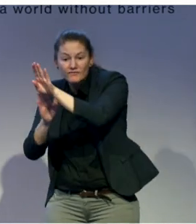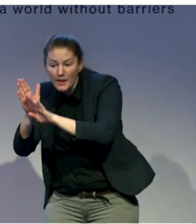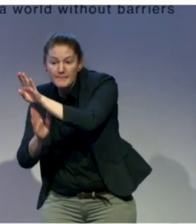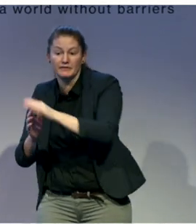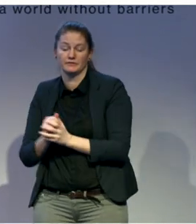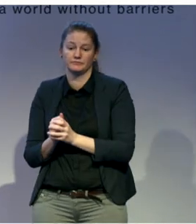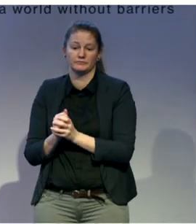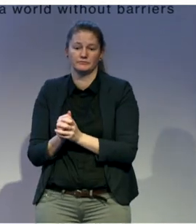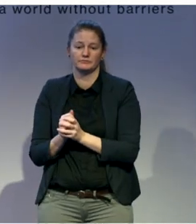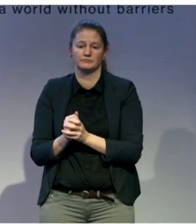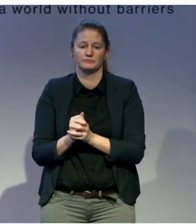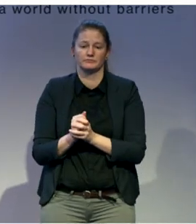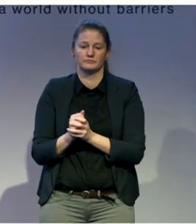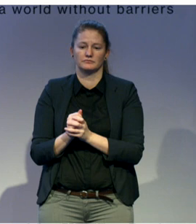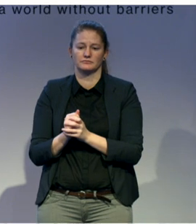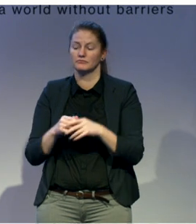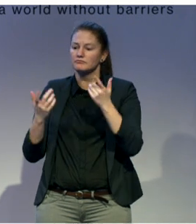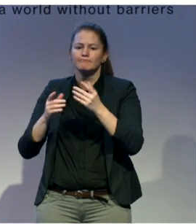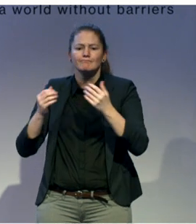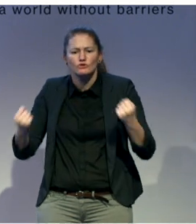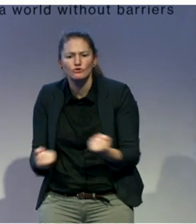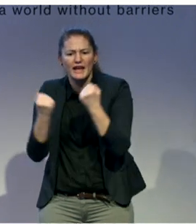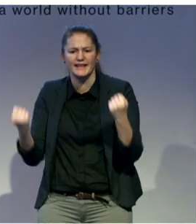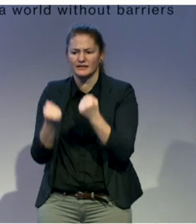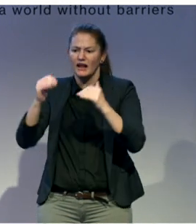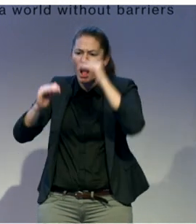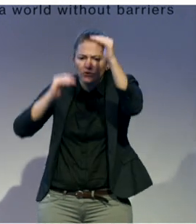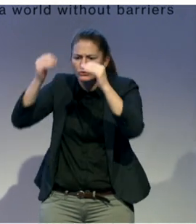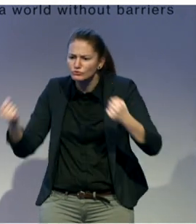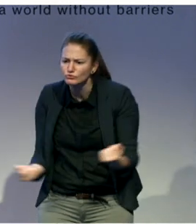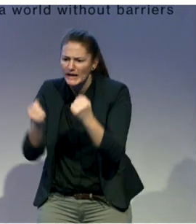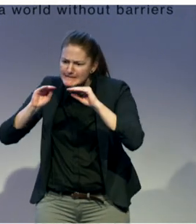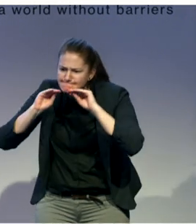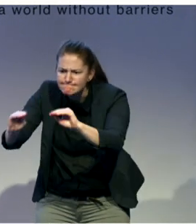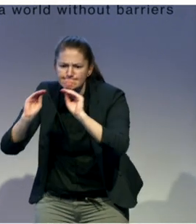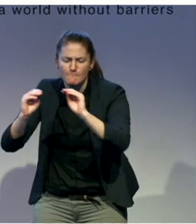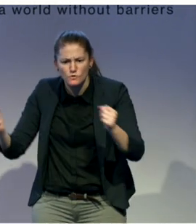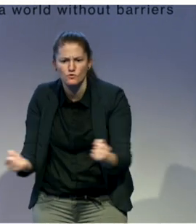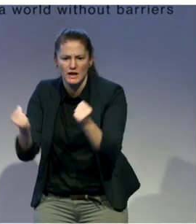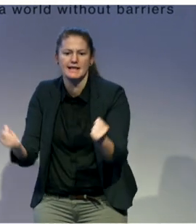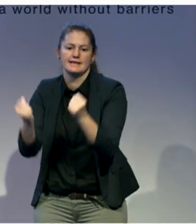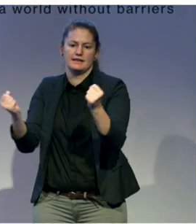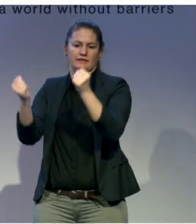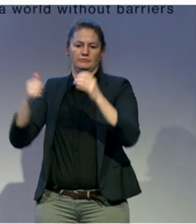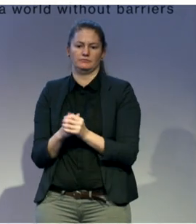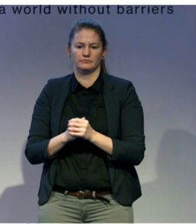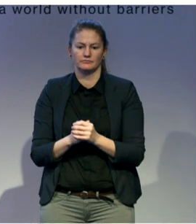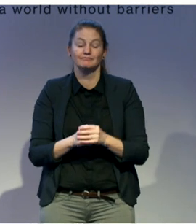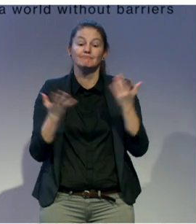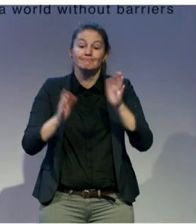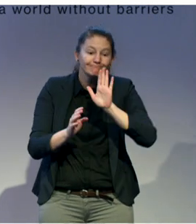multi-method approach to engage people with disabilities in decision-making level by political participation